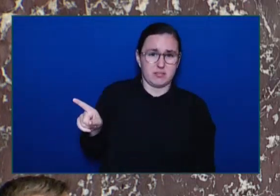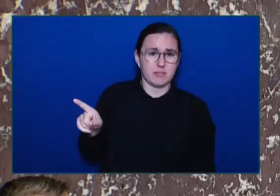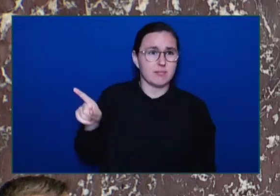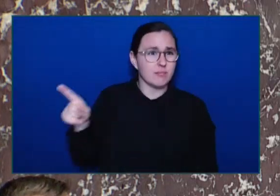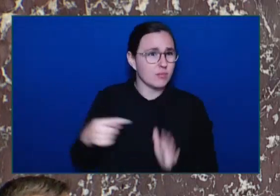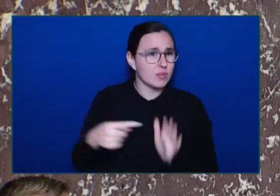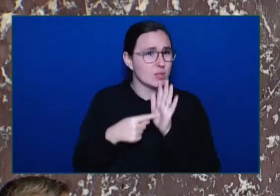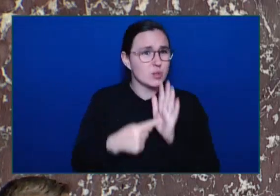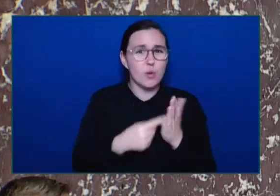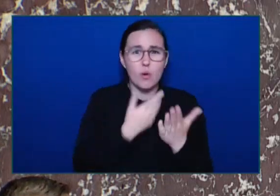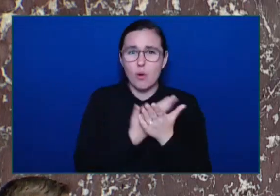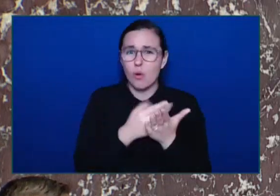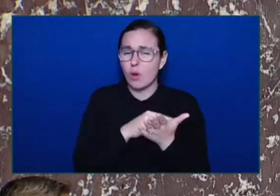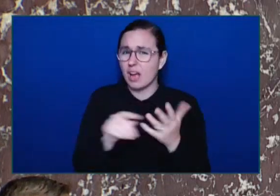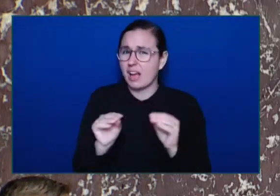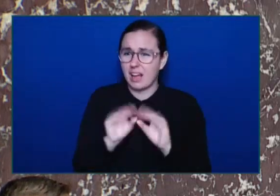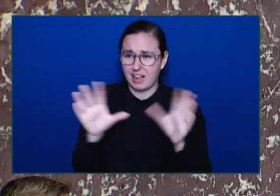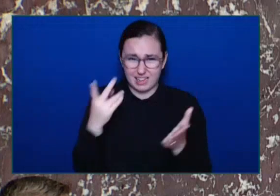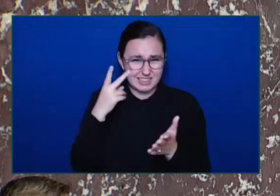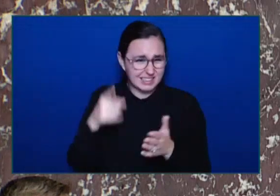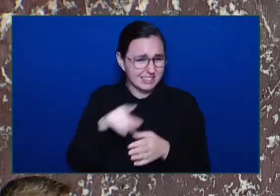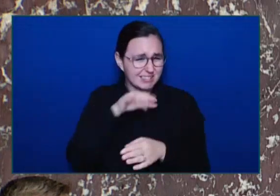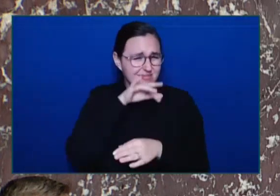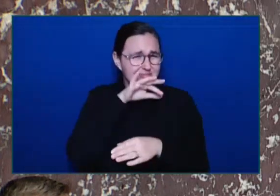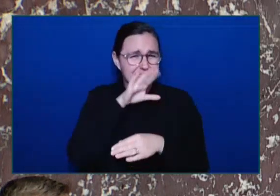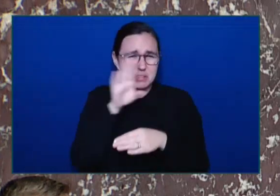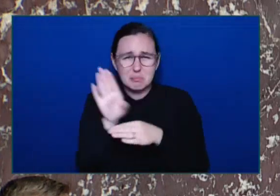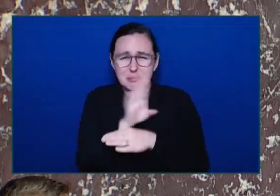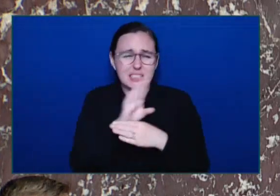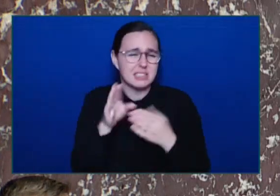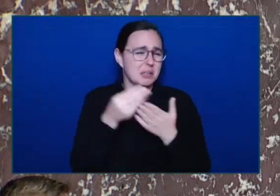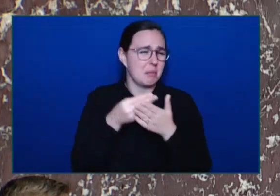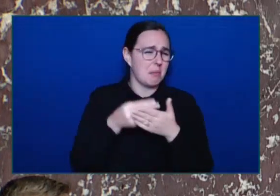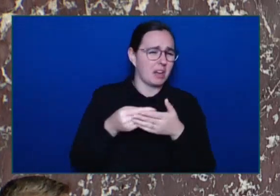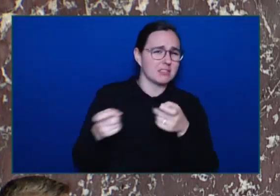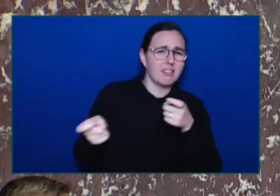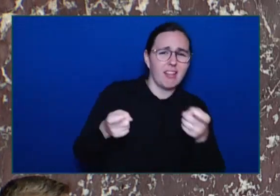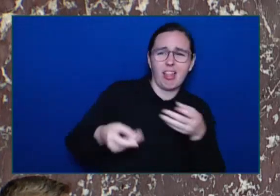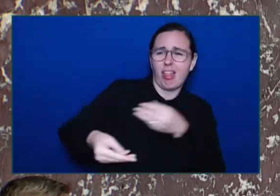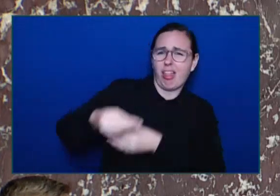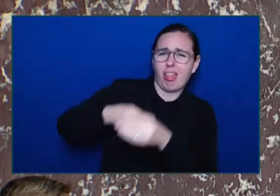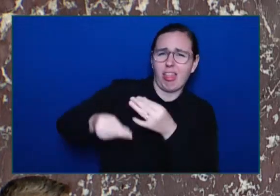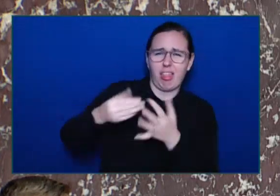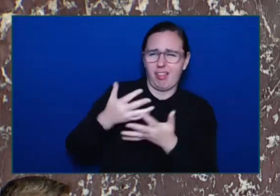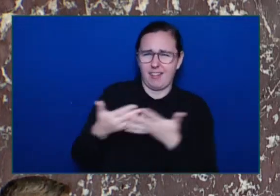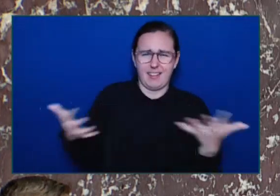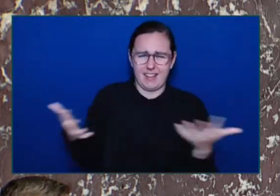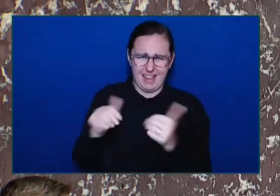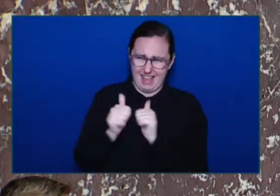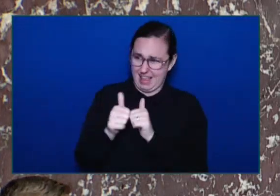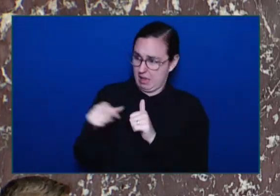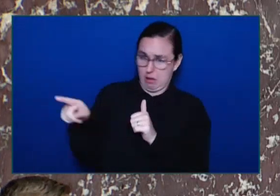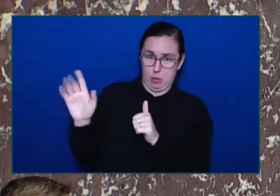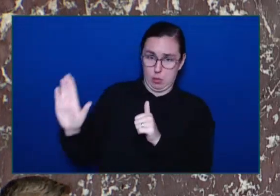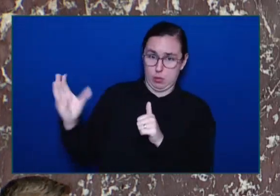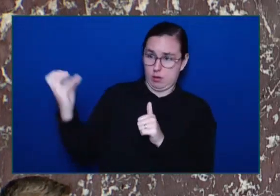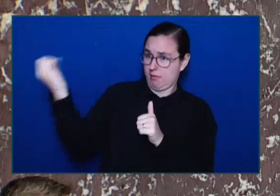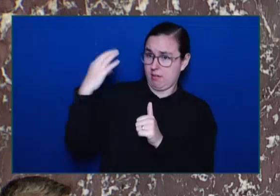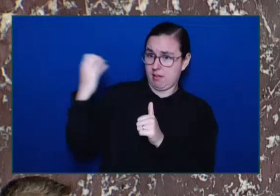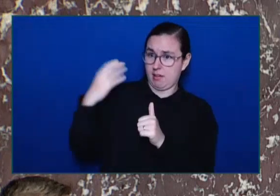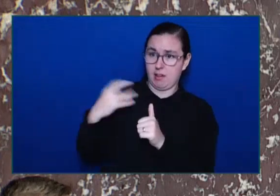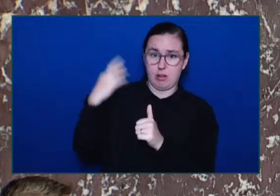does the Premier justify his decision To triple funding an organization At the same time That the financial mismanagement